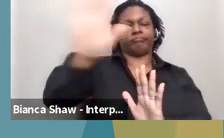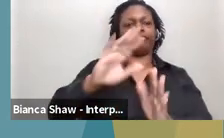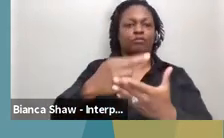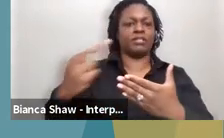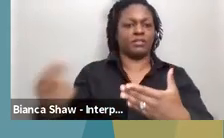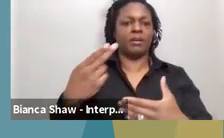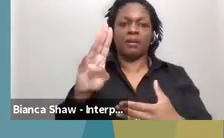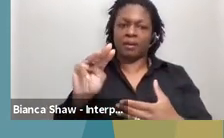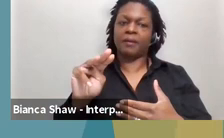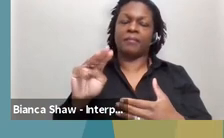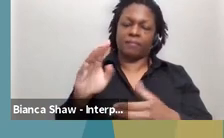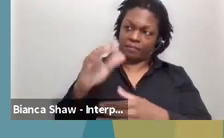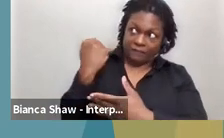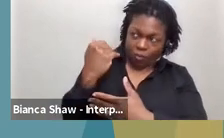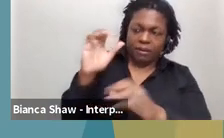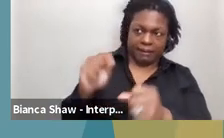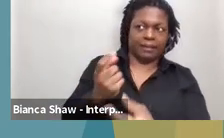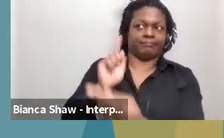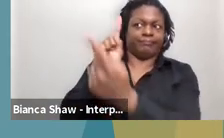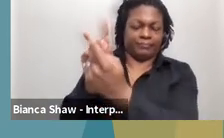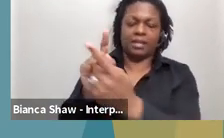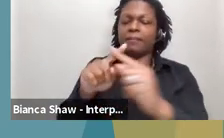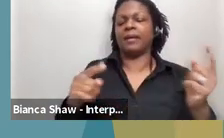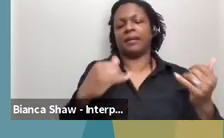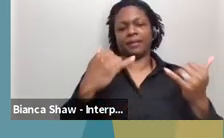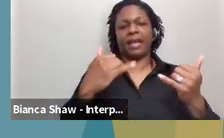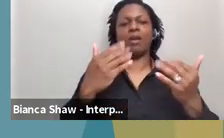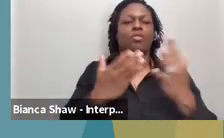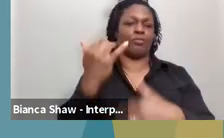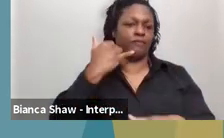phone or email, uh, which is actually listed right here on this slide.